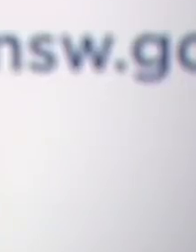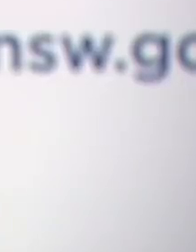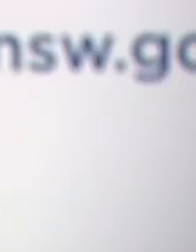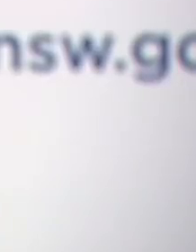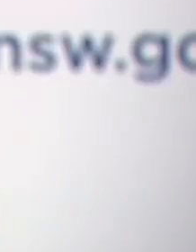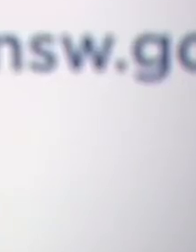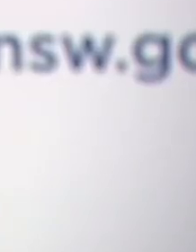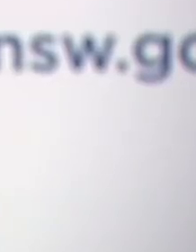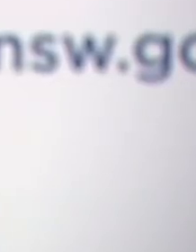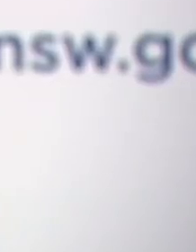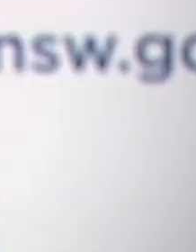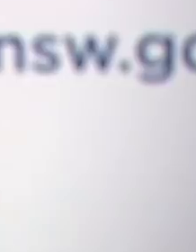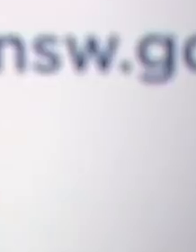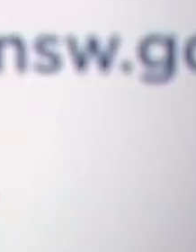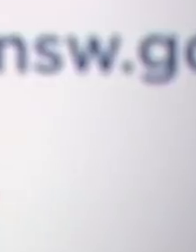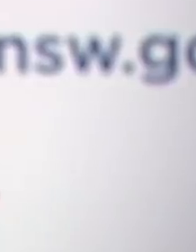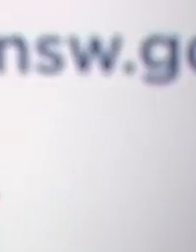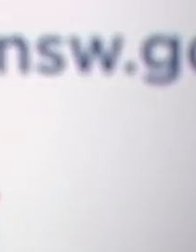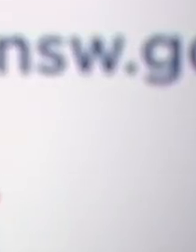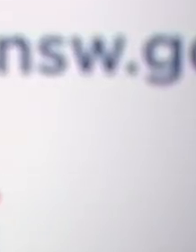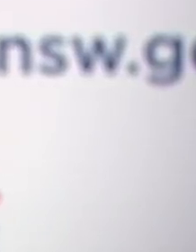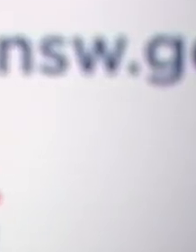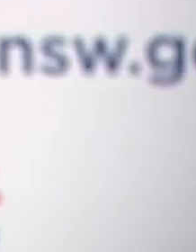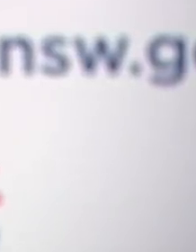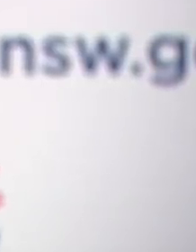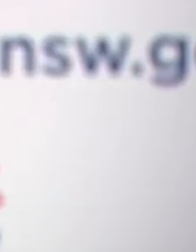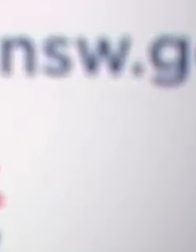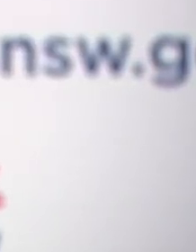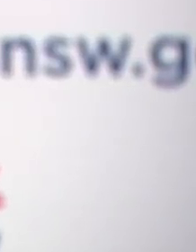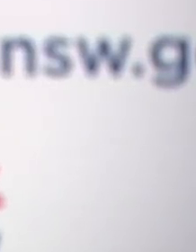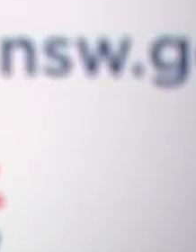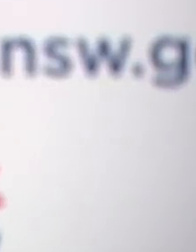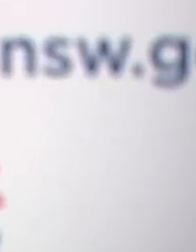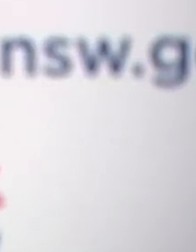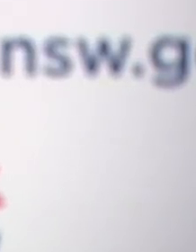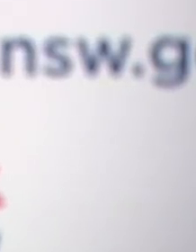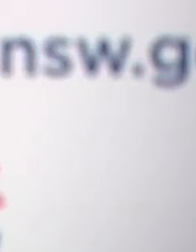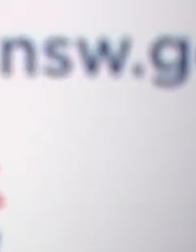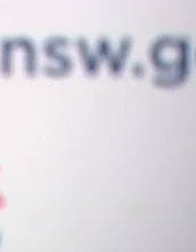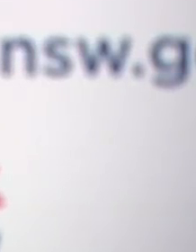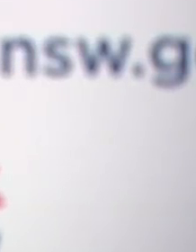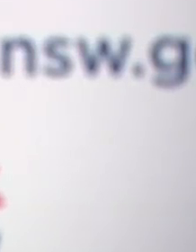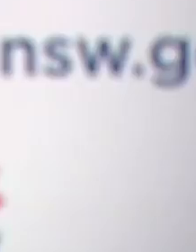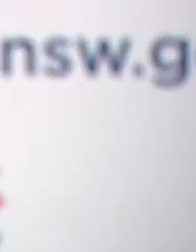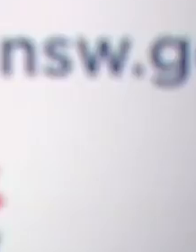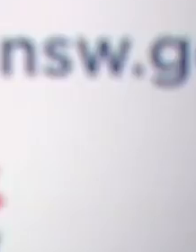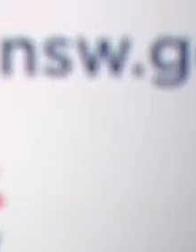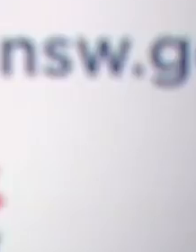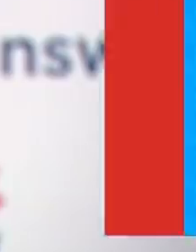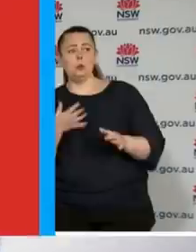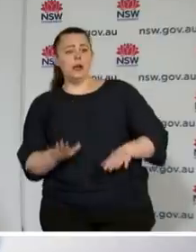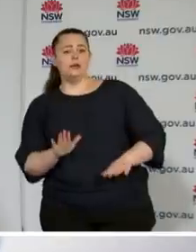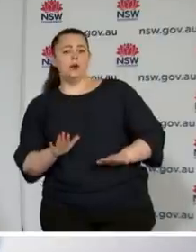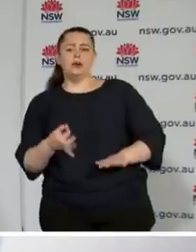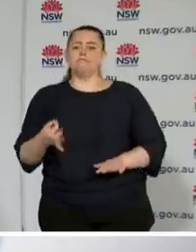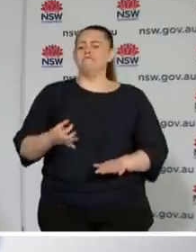want to make sure that if you're someone who hasn't had any vaccine, please come forward and get vaccinated. Don't wait. It's better for you, your